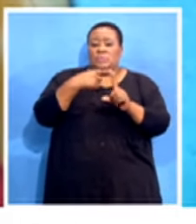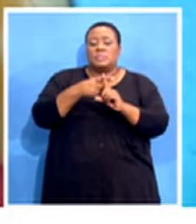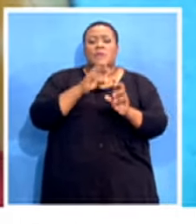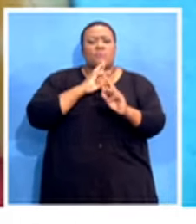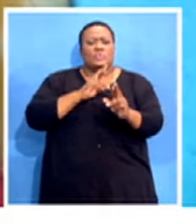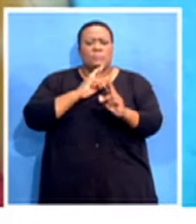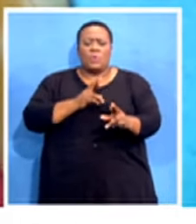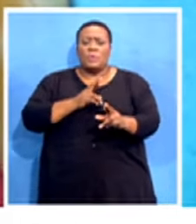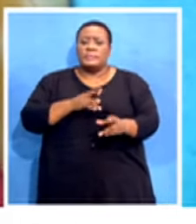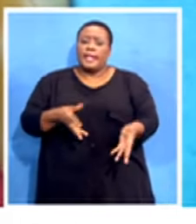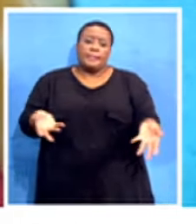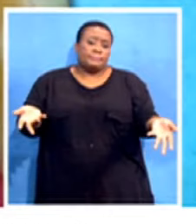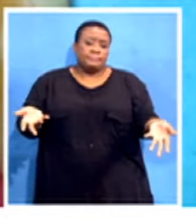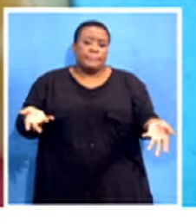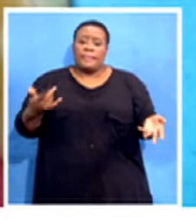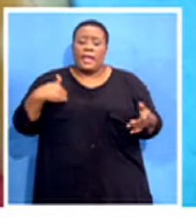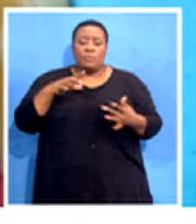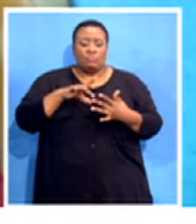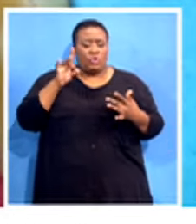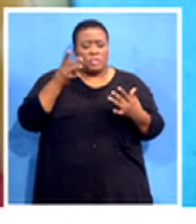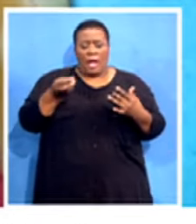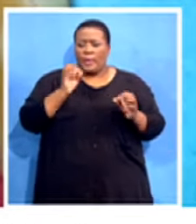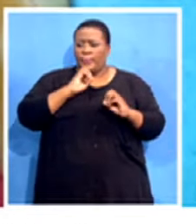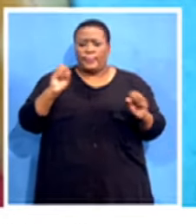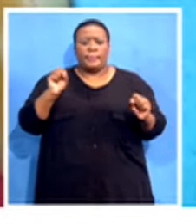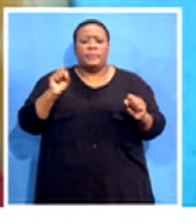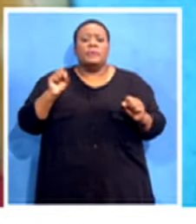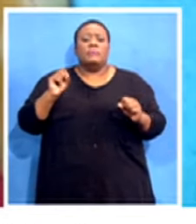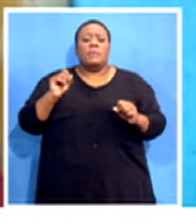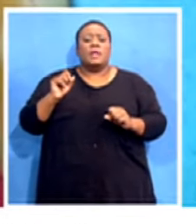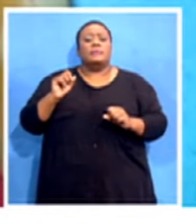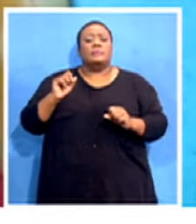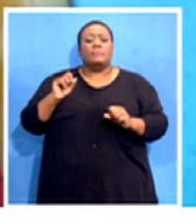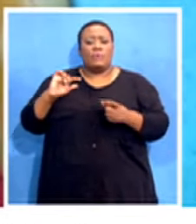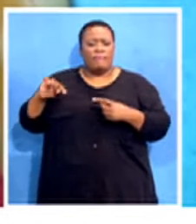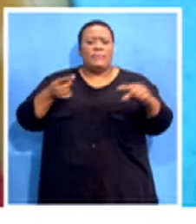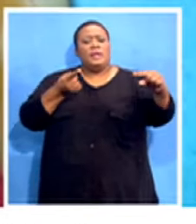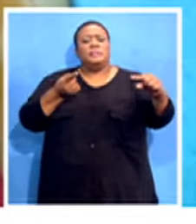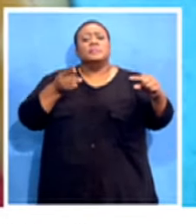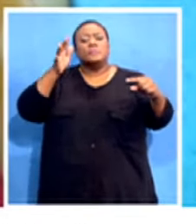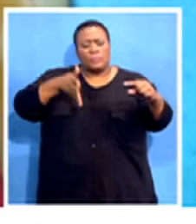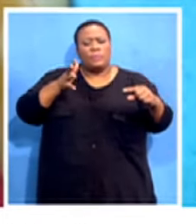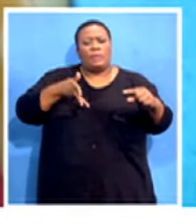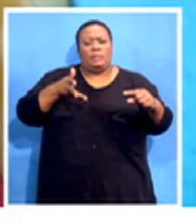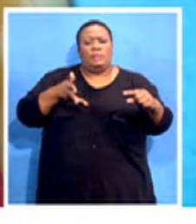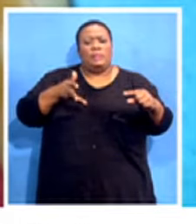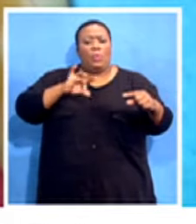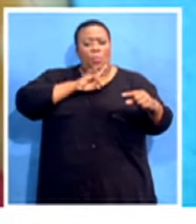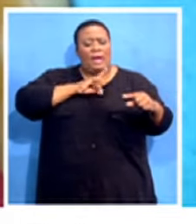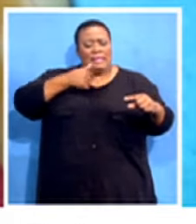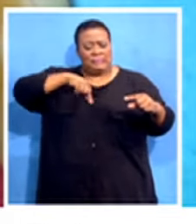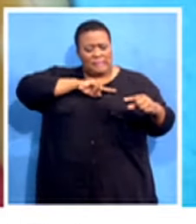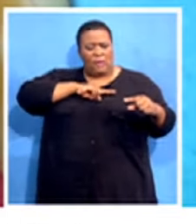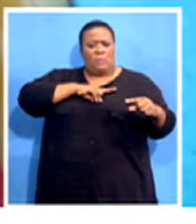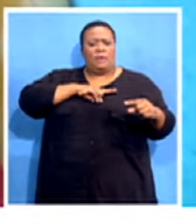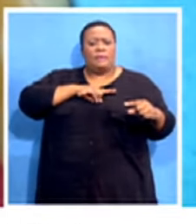And other than that, we'll have no choice but to wait for a fight and make sure that we fight for what is rightfully ours. And we